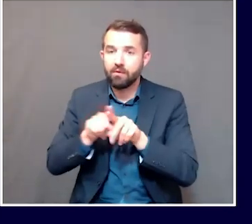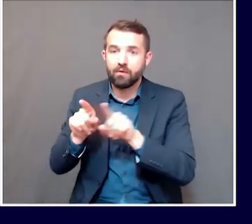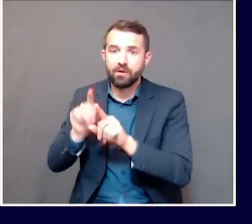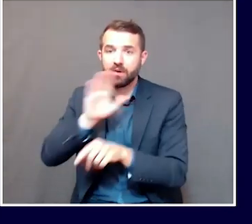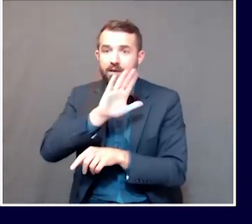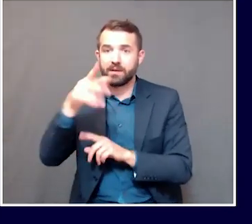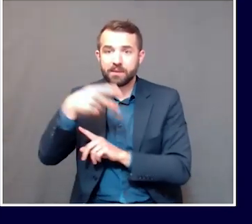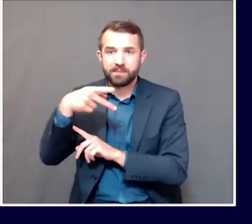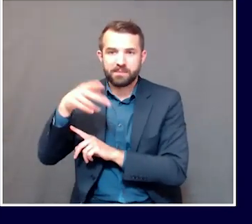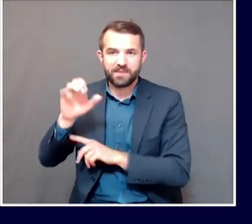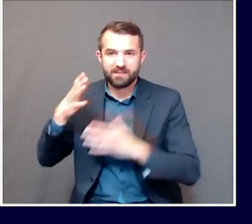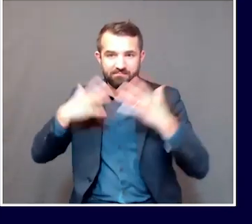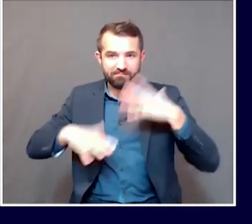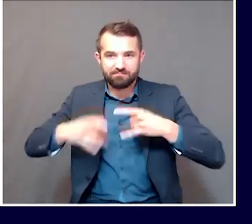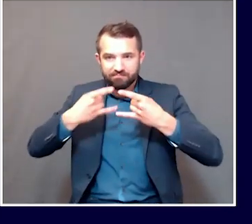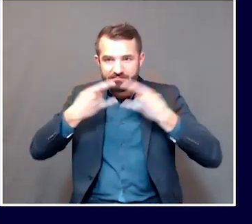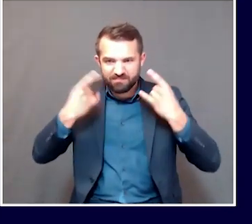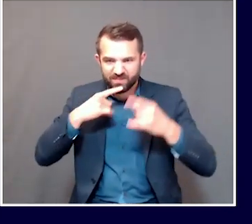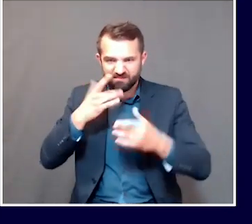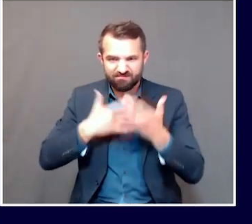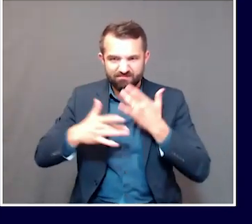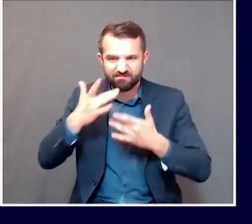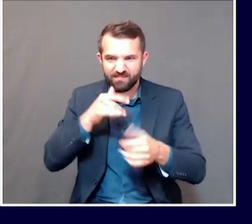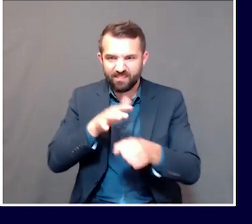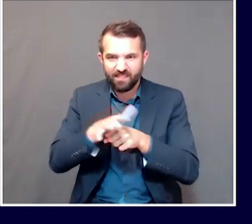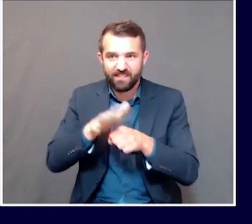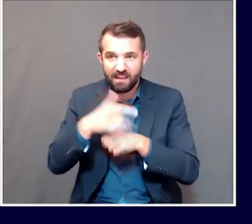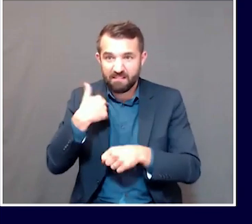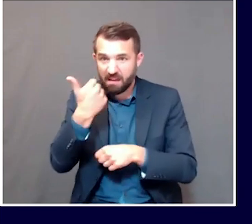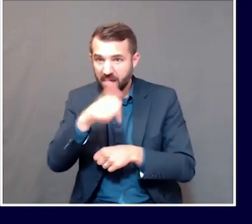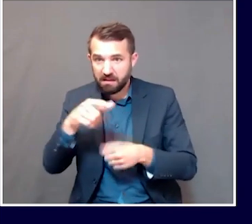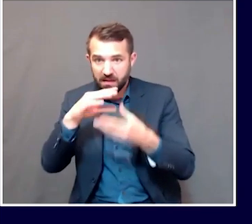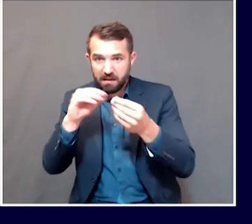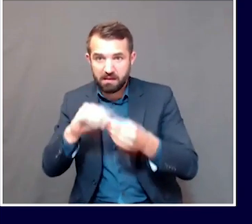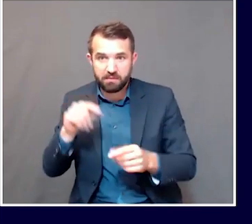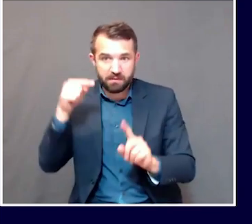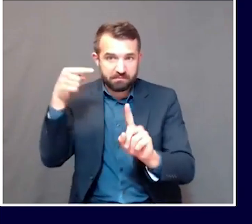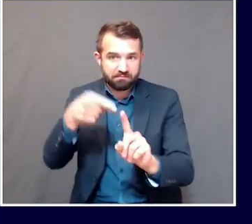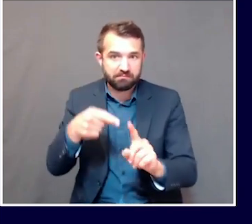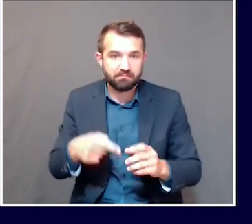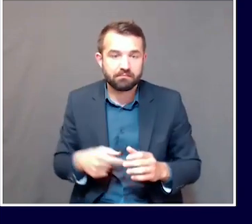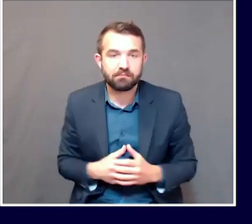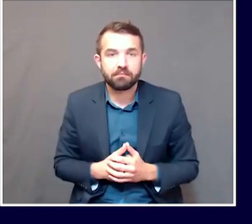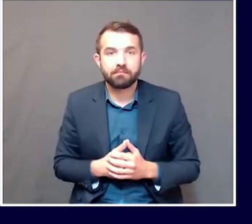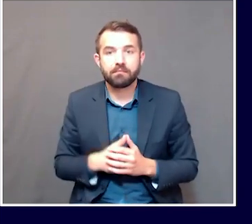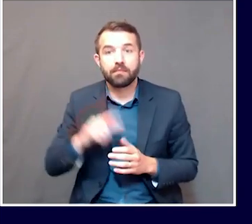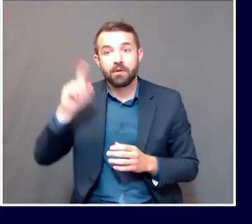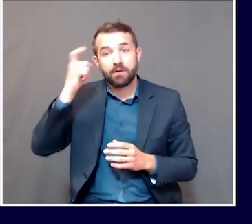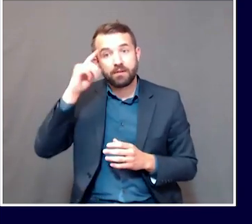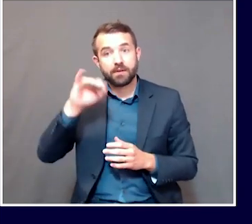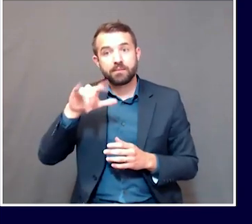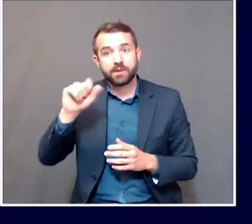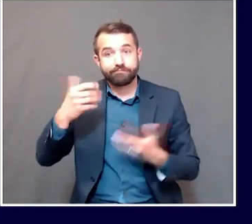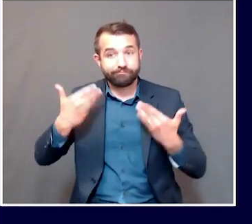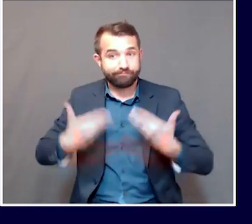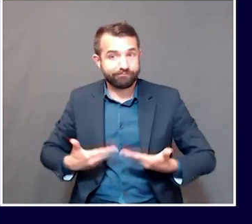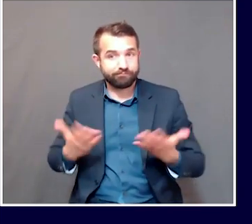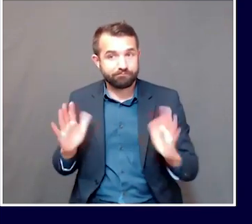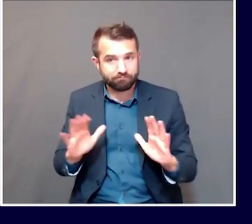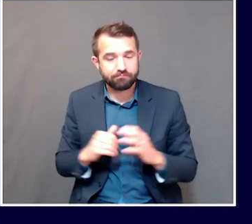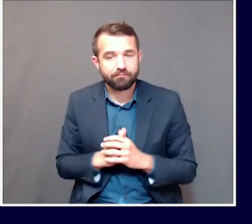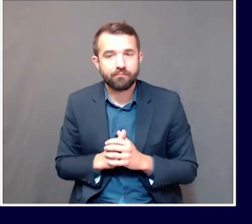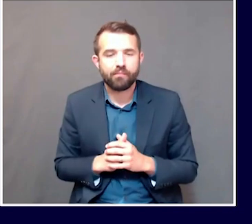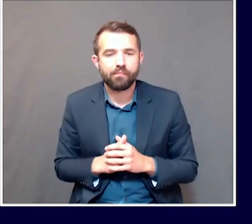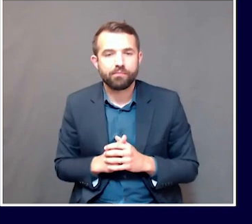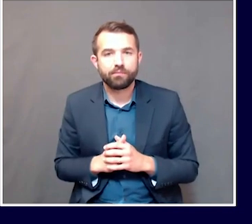having enough. So I don't know if you guys want to kind of address that. I can impart maybe, this is Governor Mills, I get at